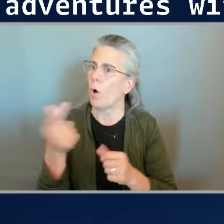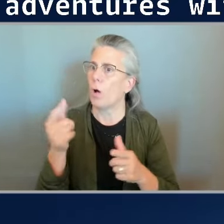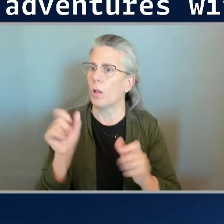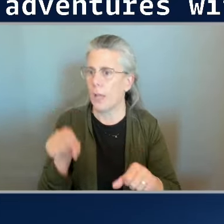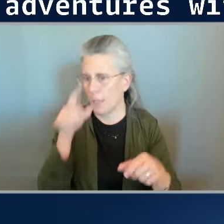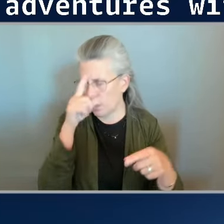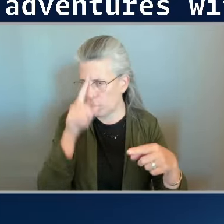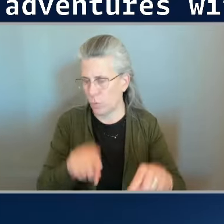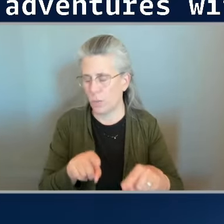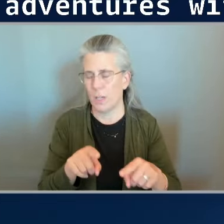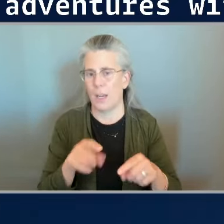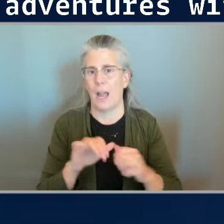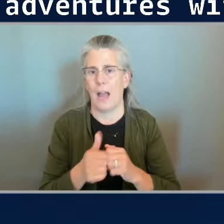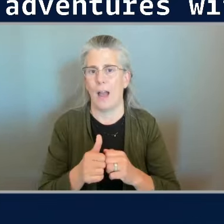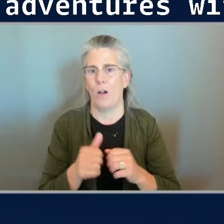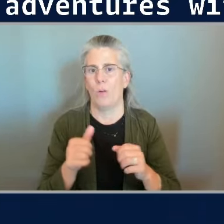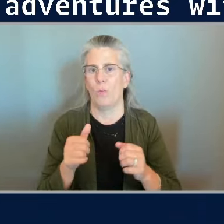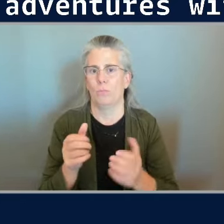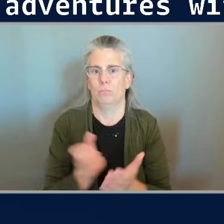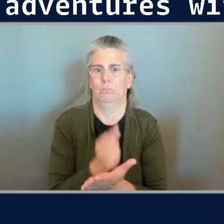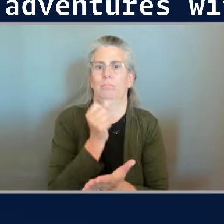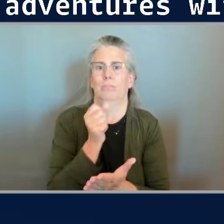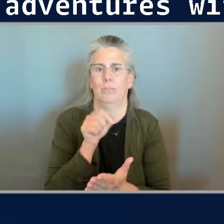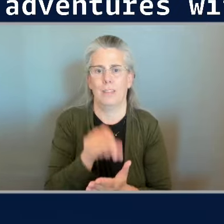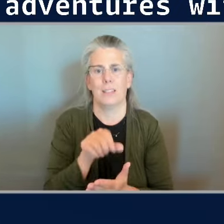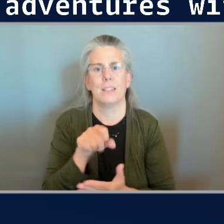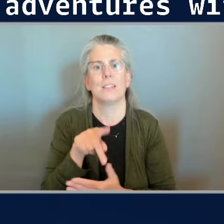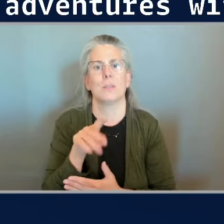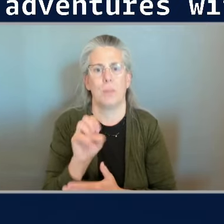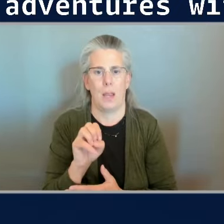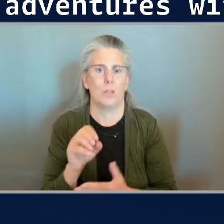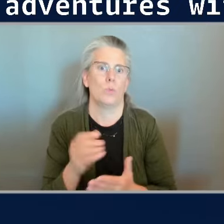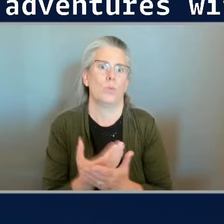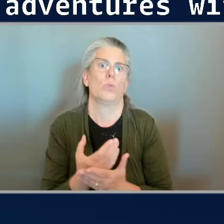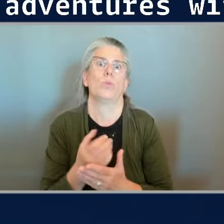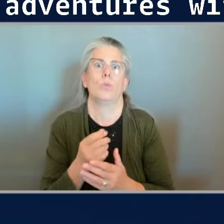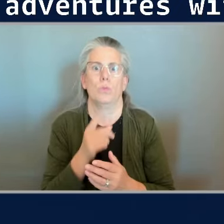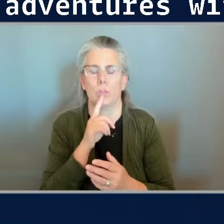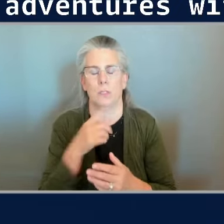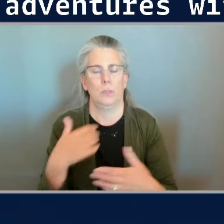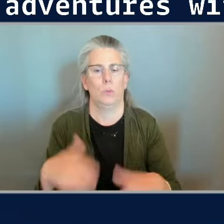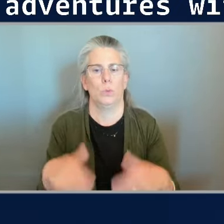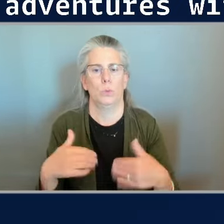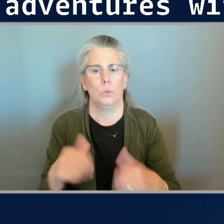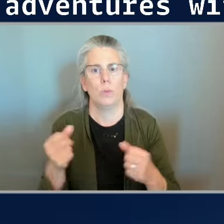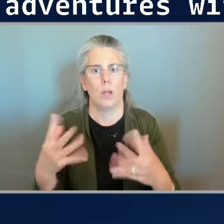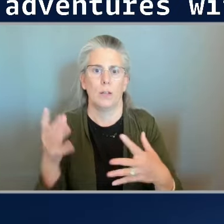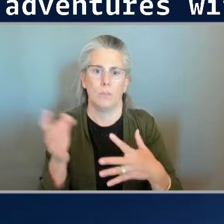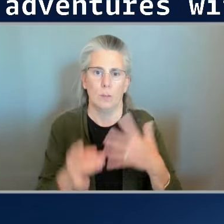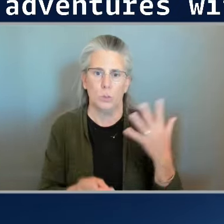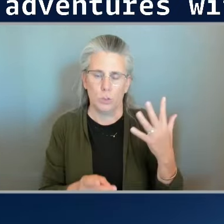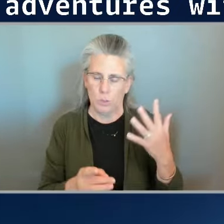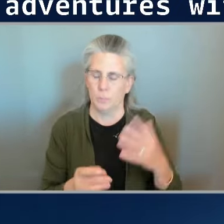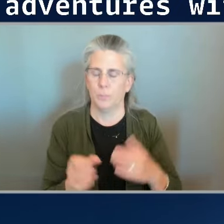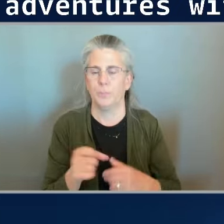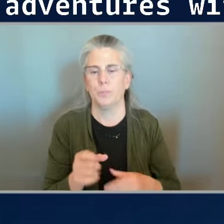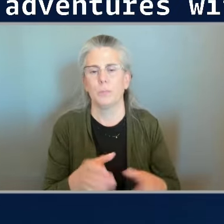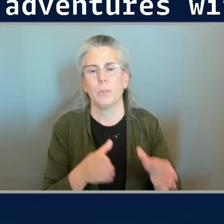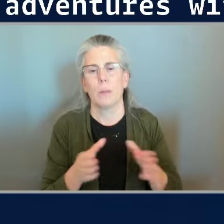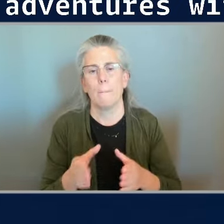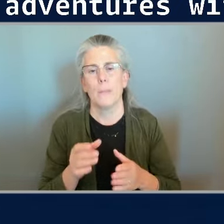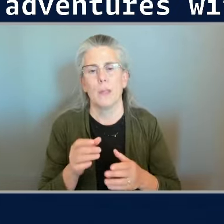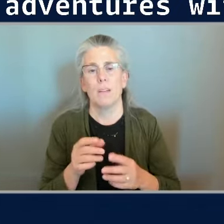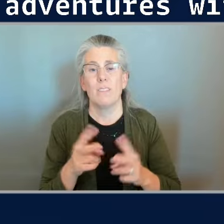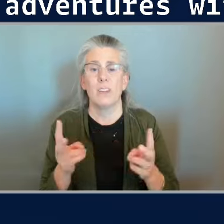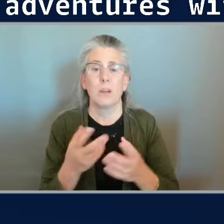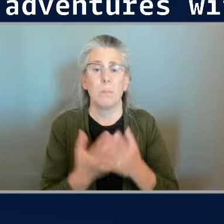astronomical so um you know it's a highly collaborative process and we're continuing to work through it you know very manual saying you know how long would it